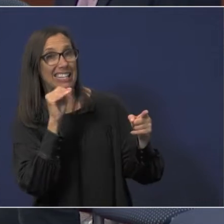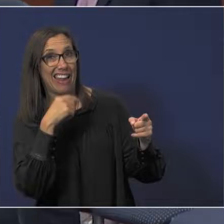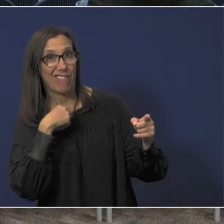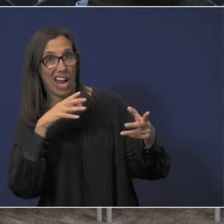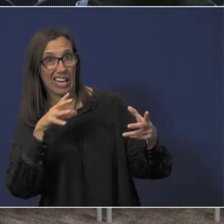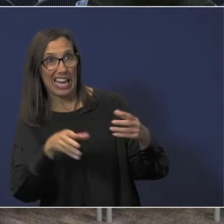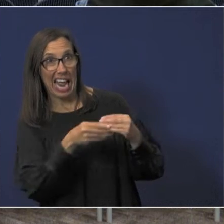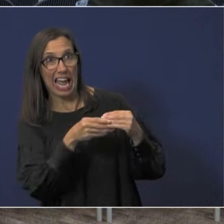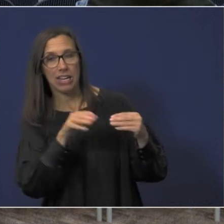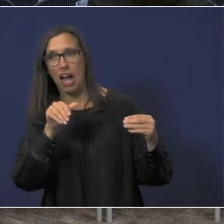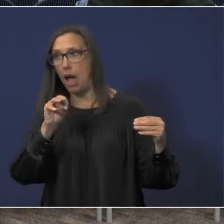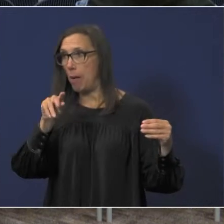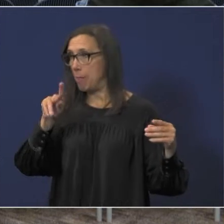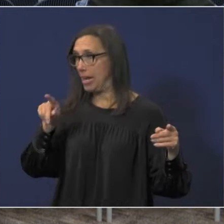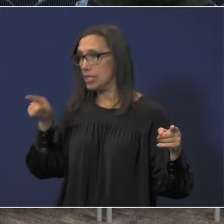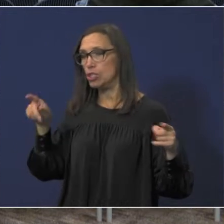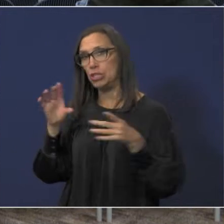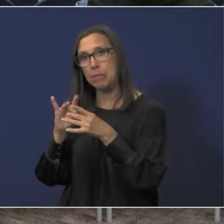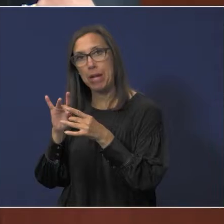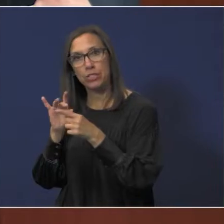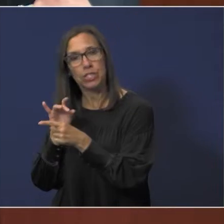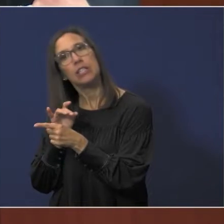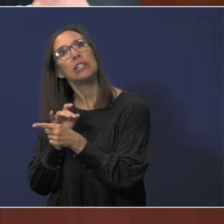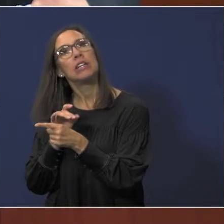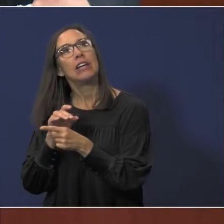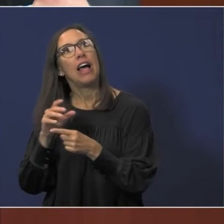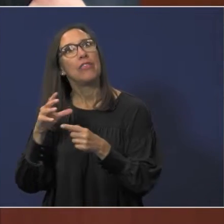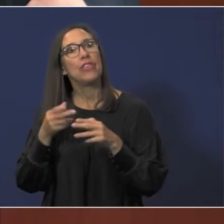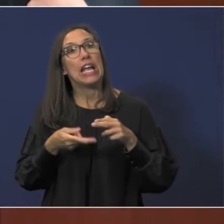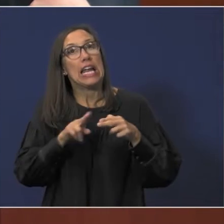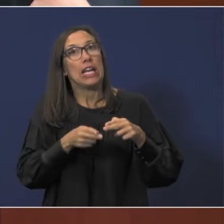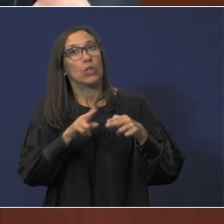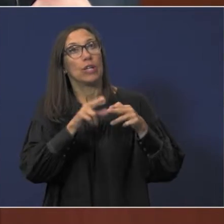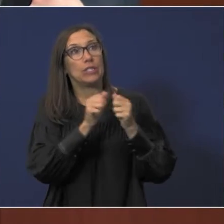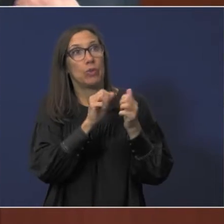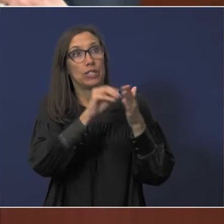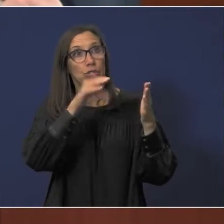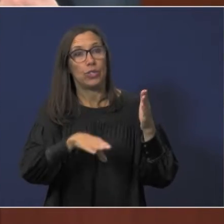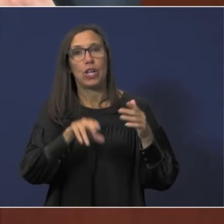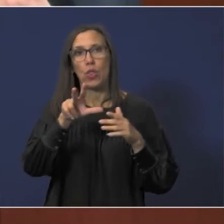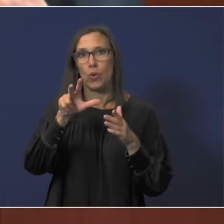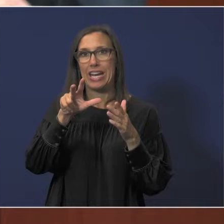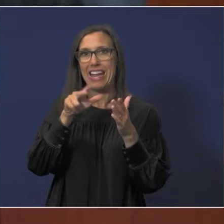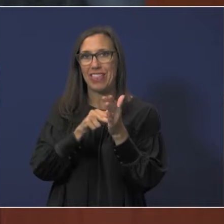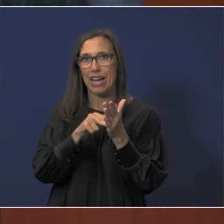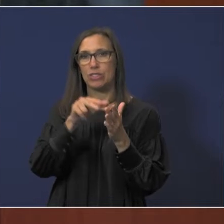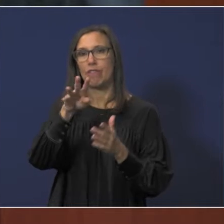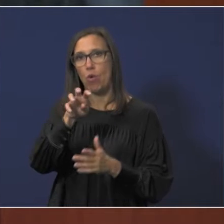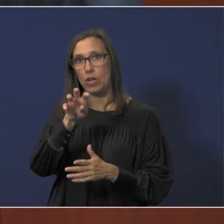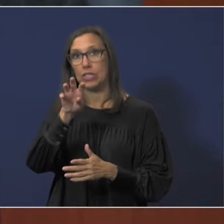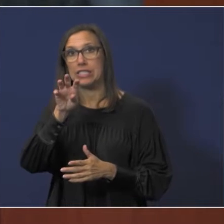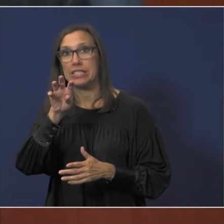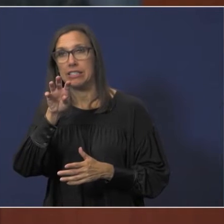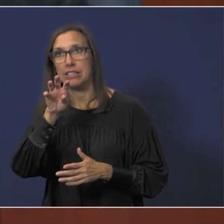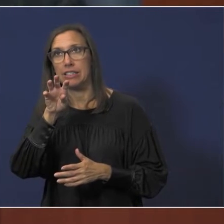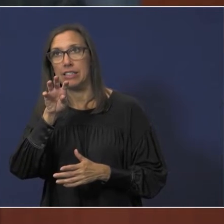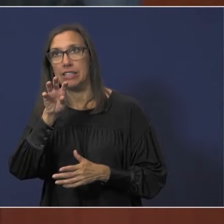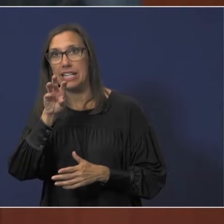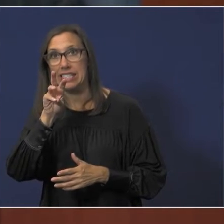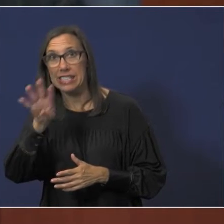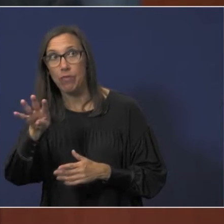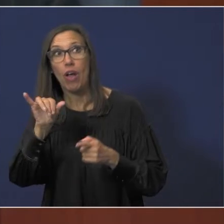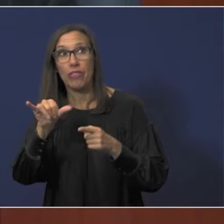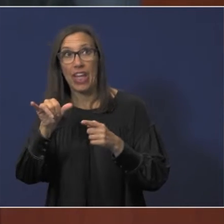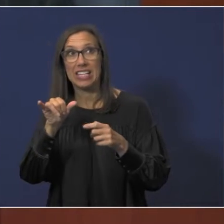Amanda mentioned that our increase in students was $3,464. Well, that's